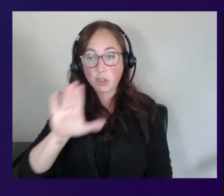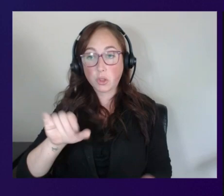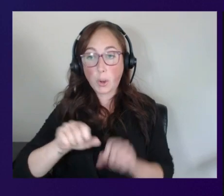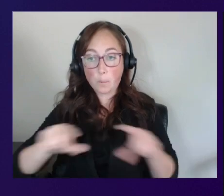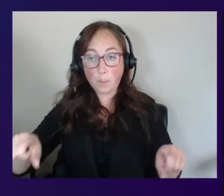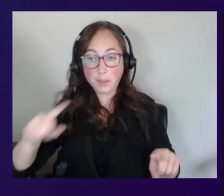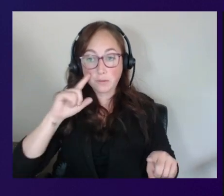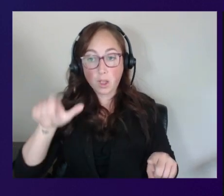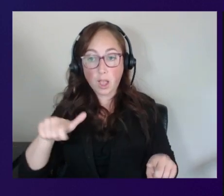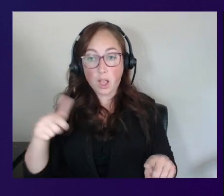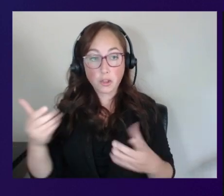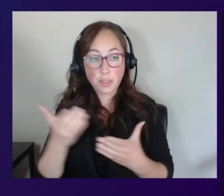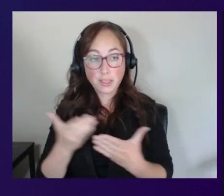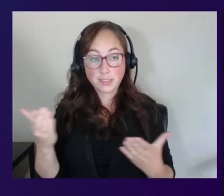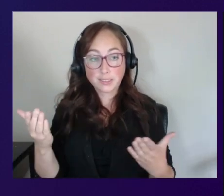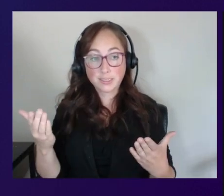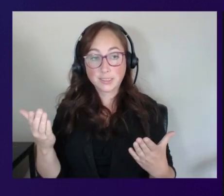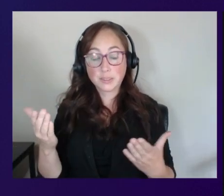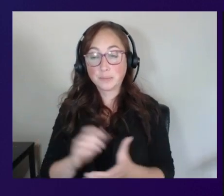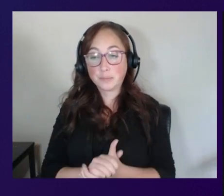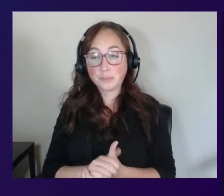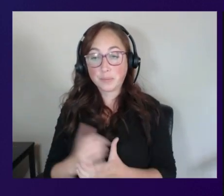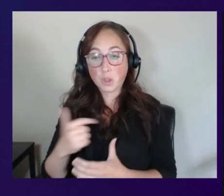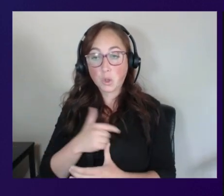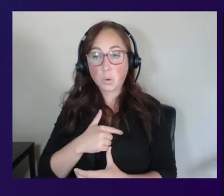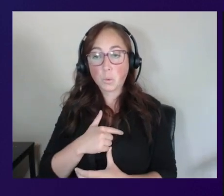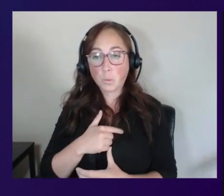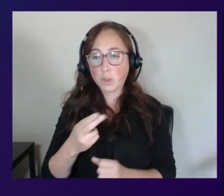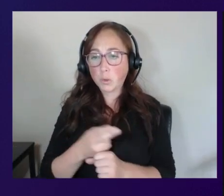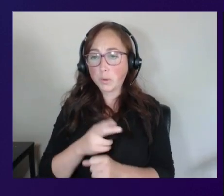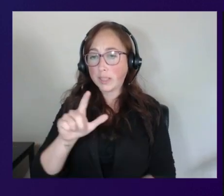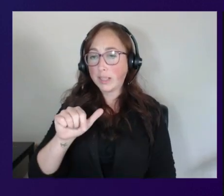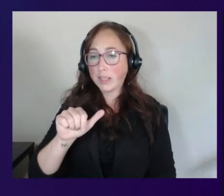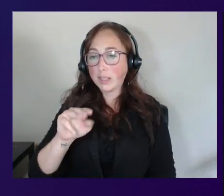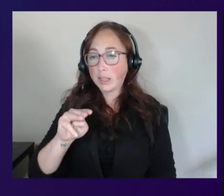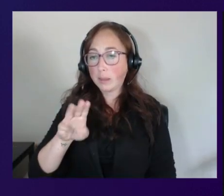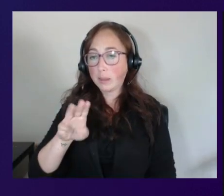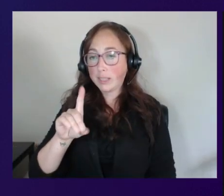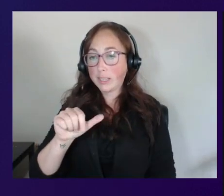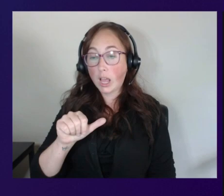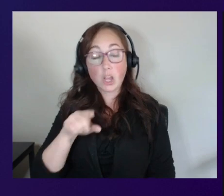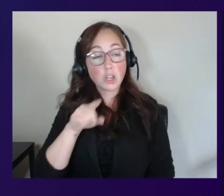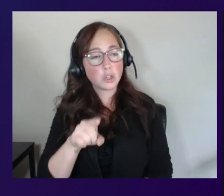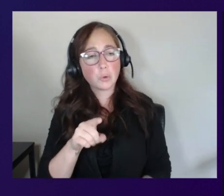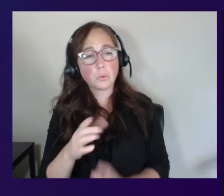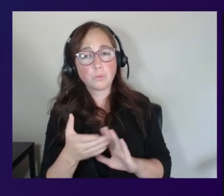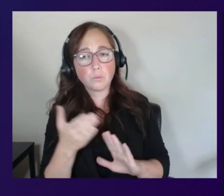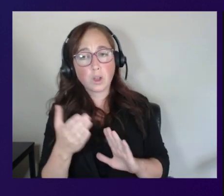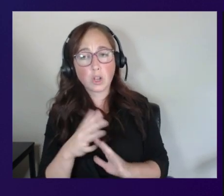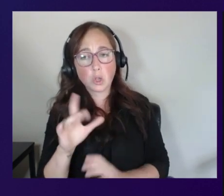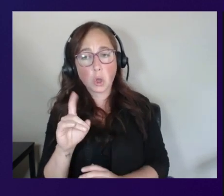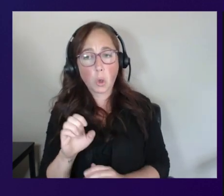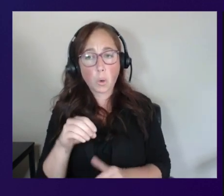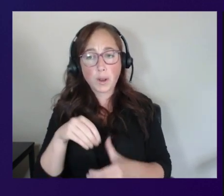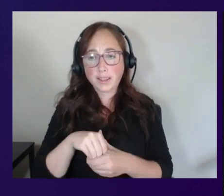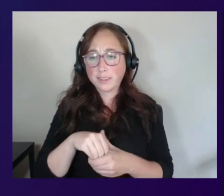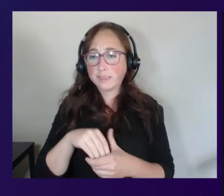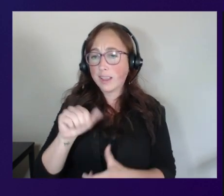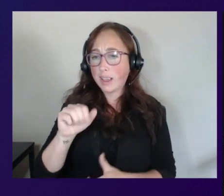but we use lambda or running code in the cloud in AWS yeah exactly